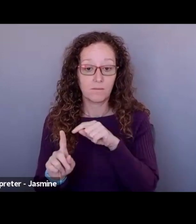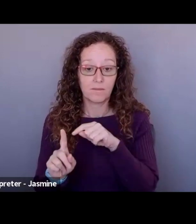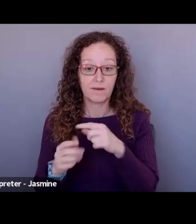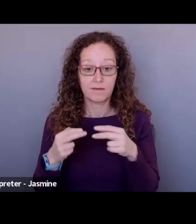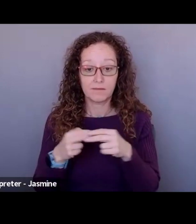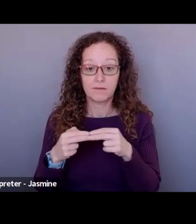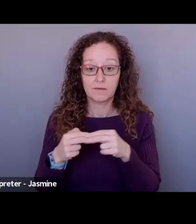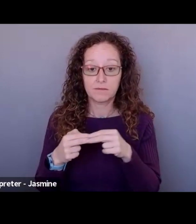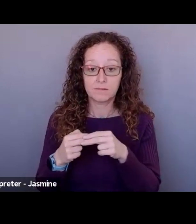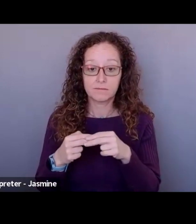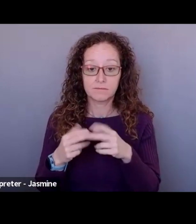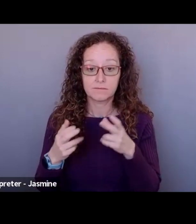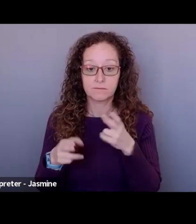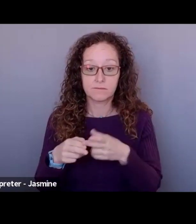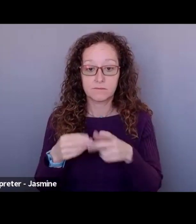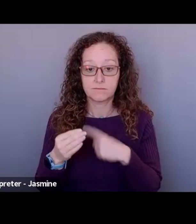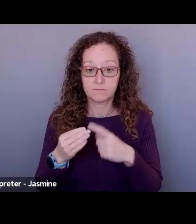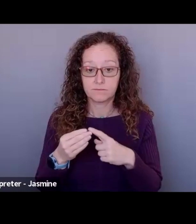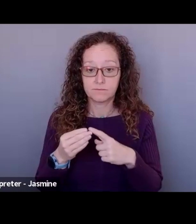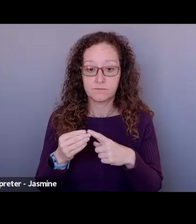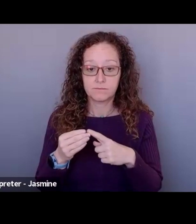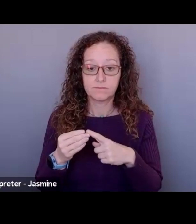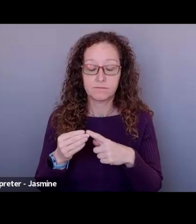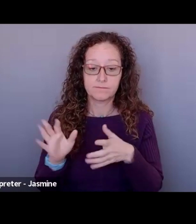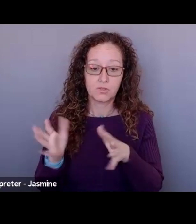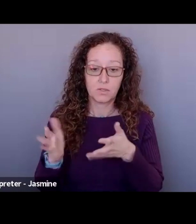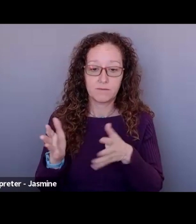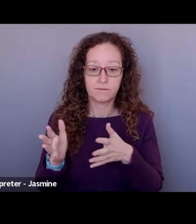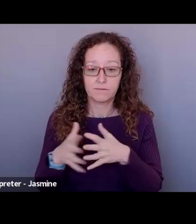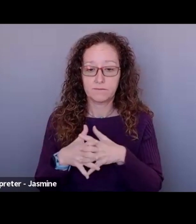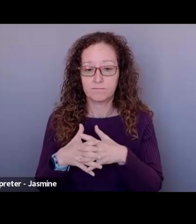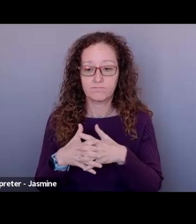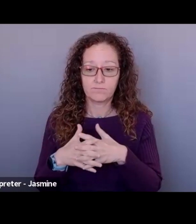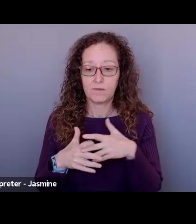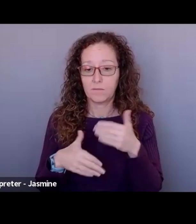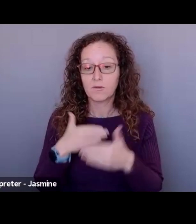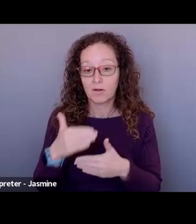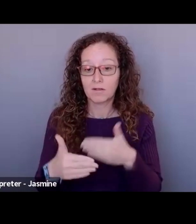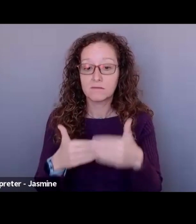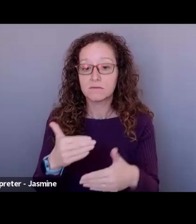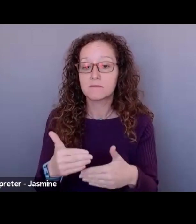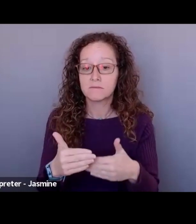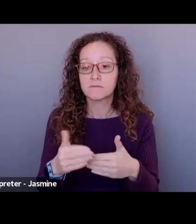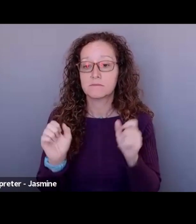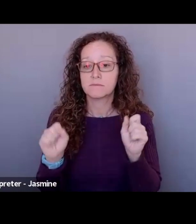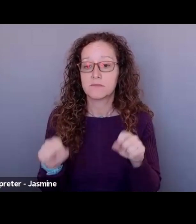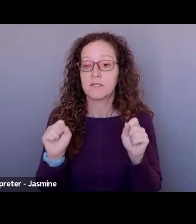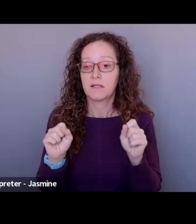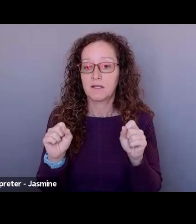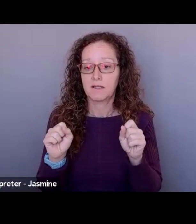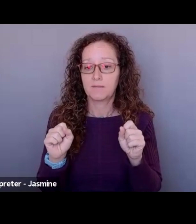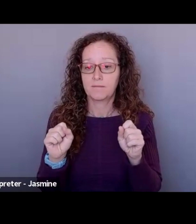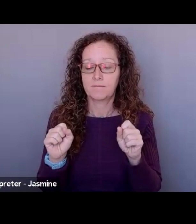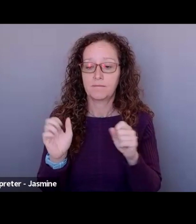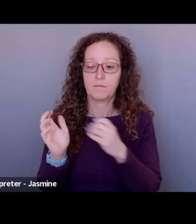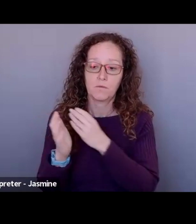about, um, the, sort of the, um, you know, the, the process of being able to go through and